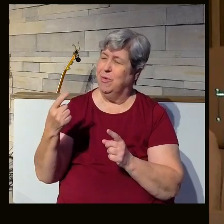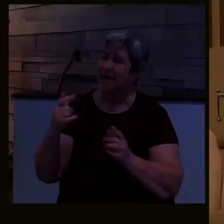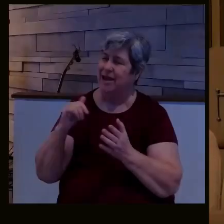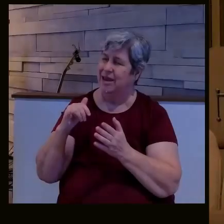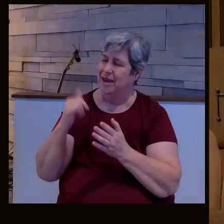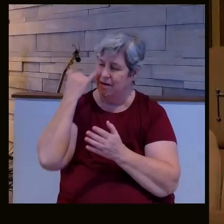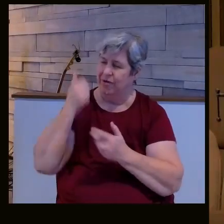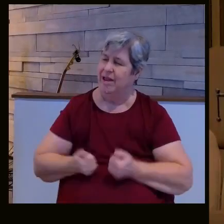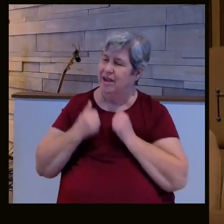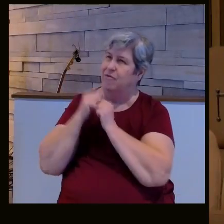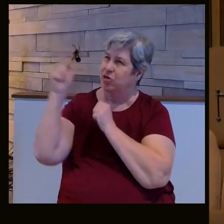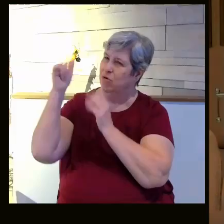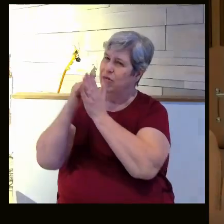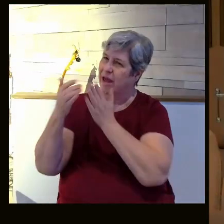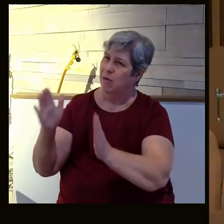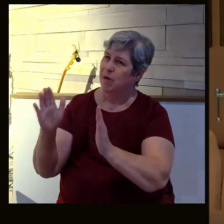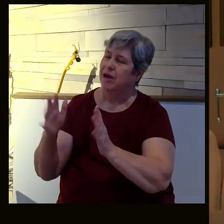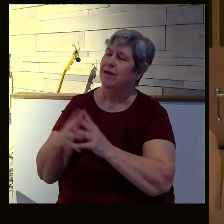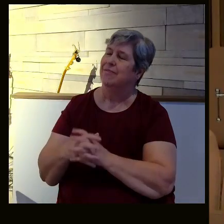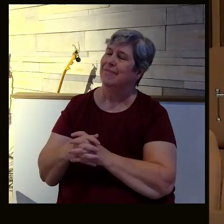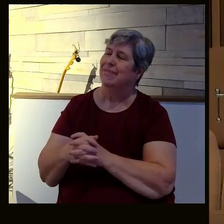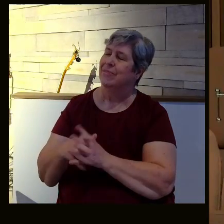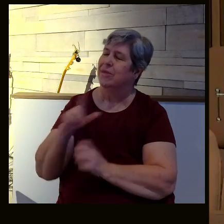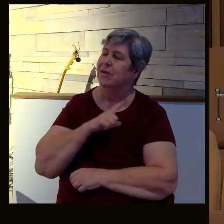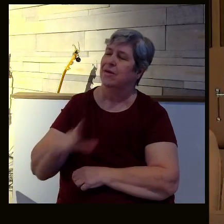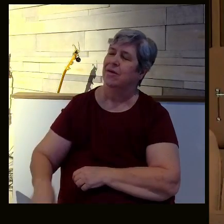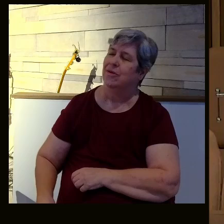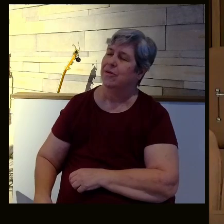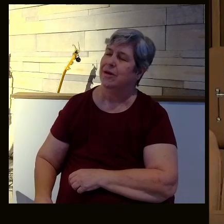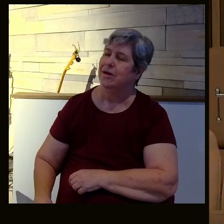you that way to fullness. Lord,